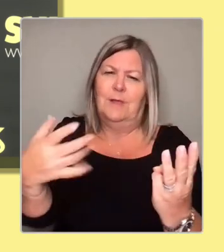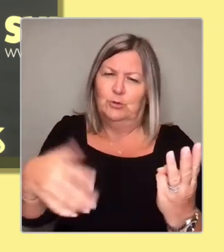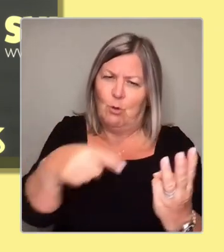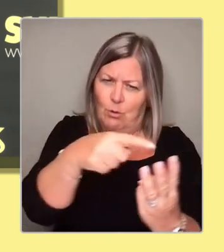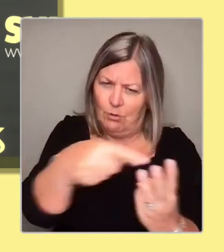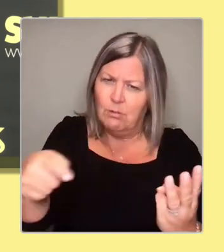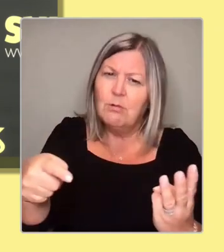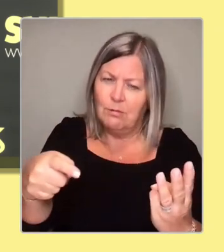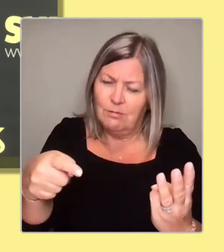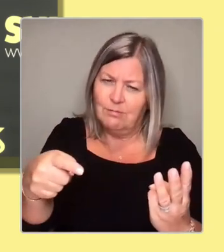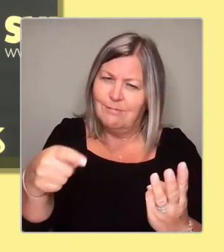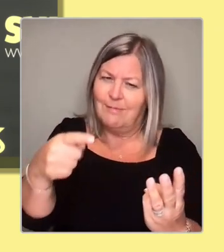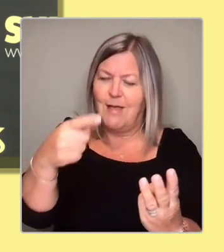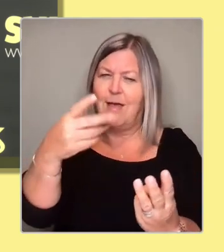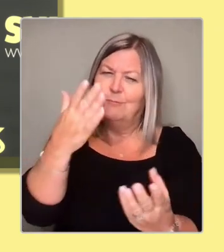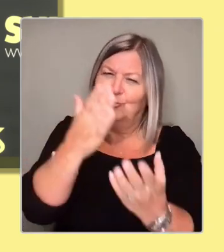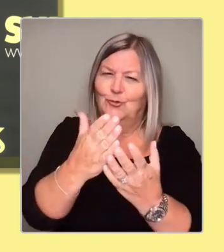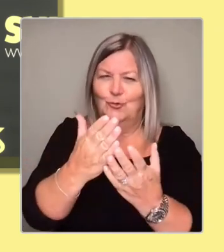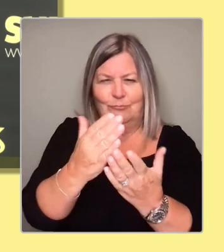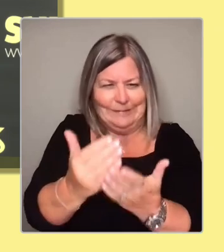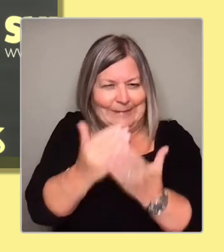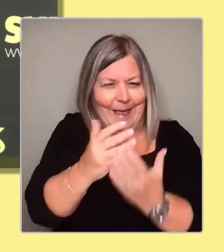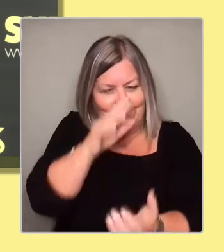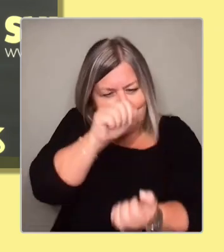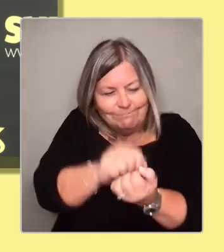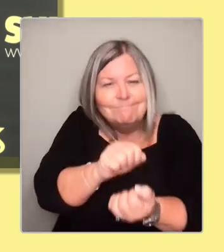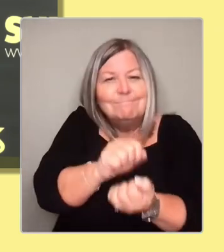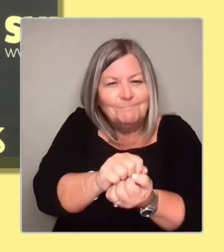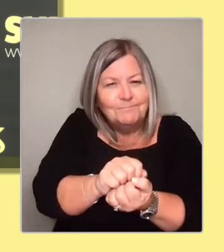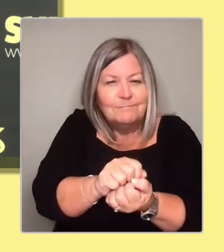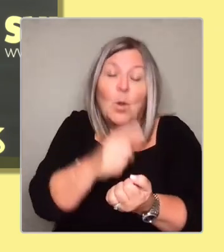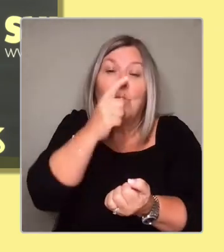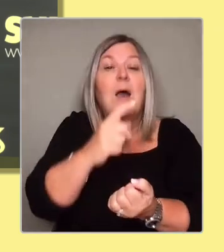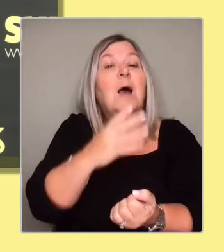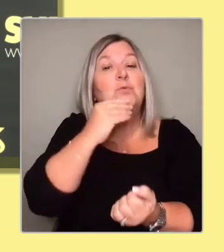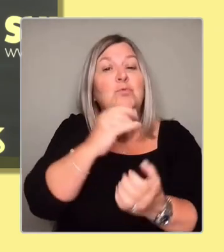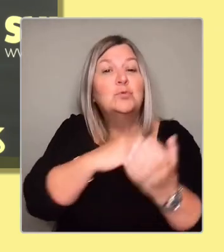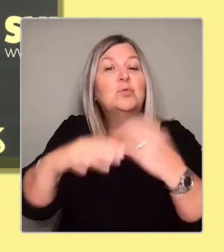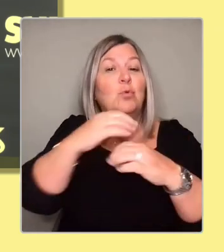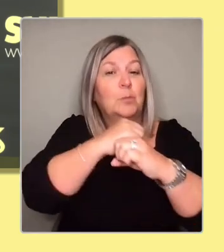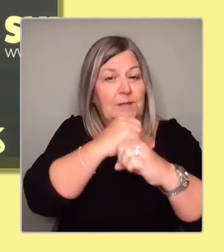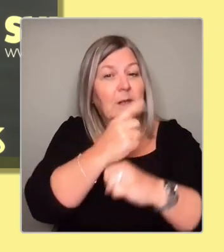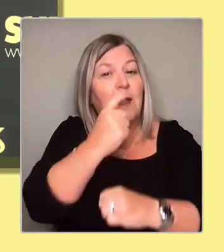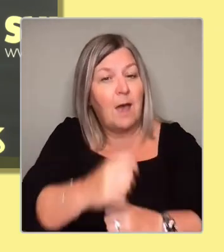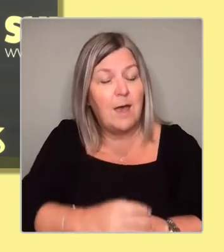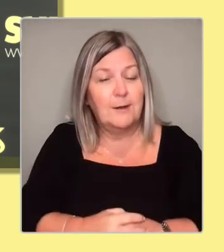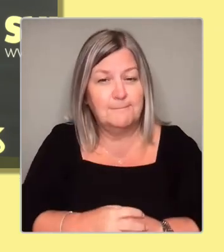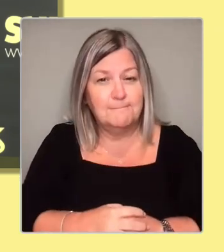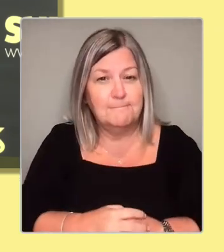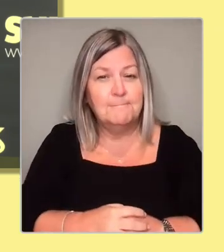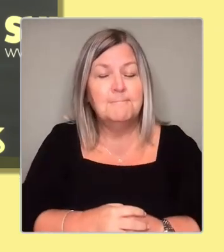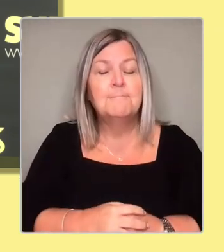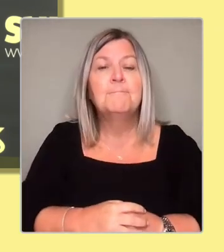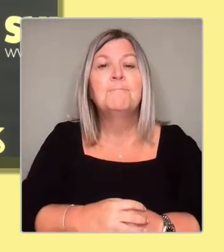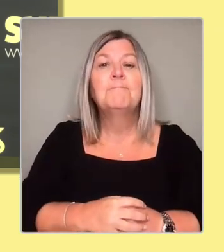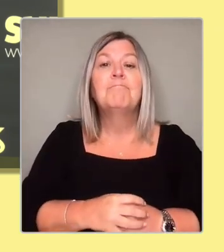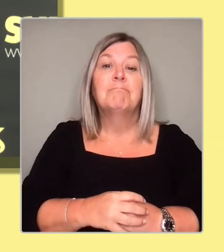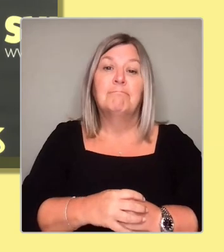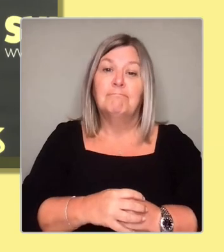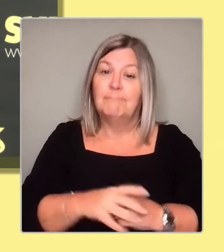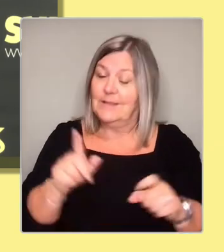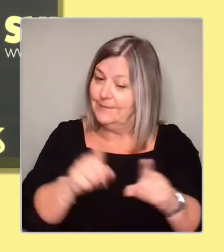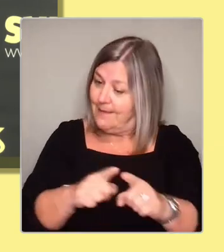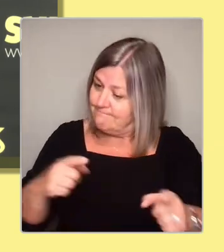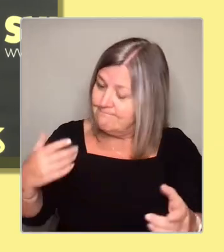or use them on social media or however you want to do that. As always, in the hustings, candidates have drawn lots before